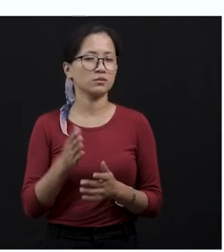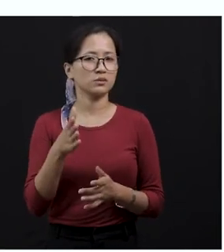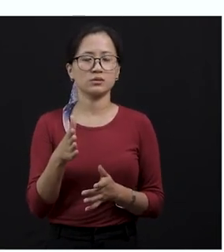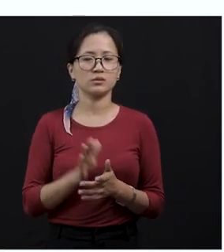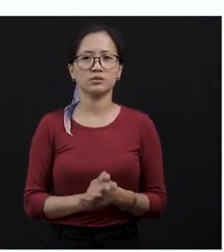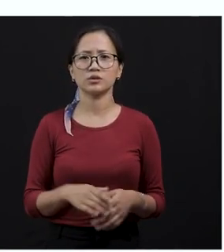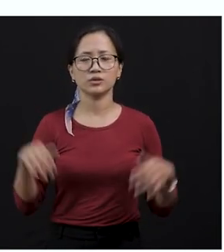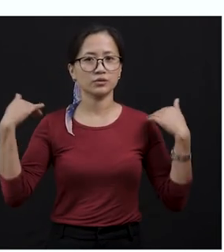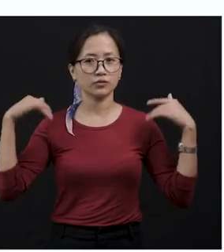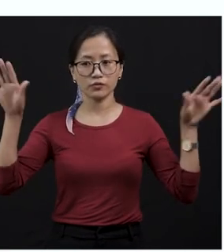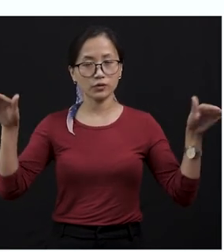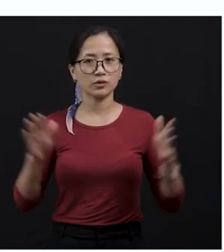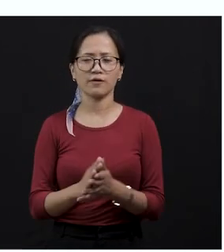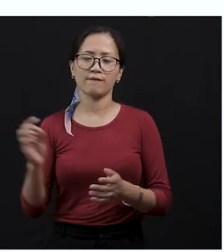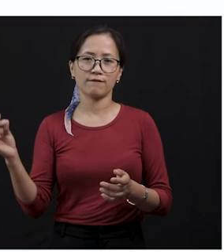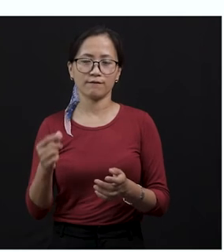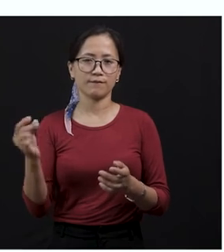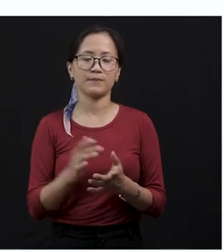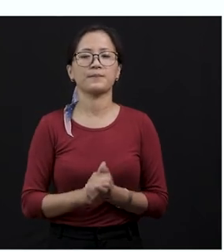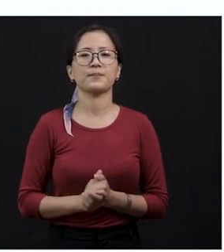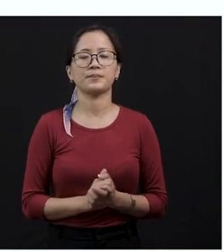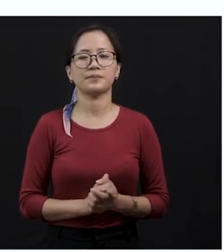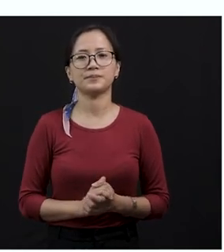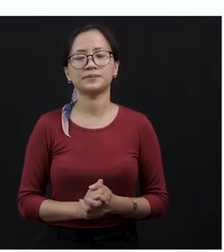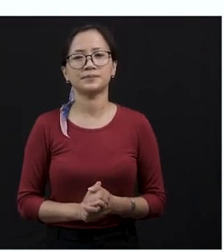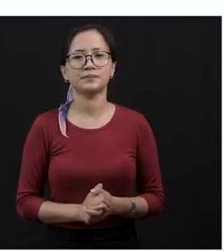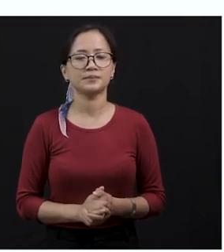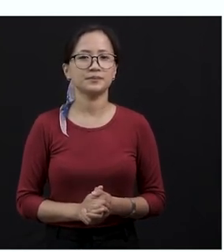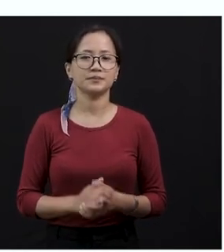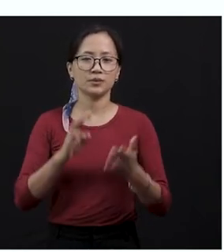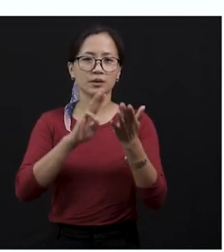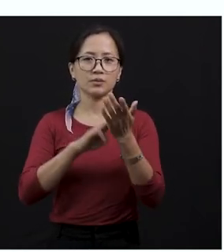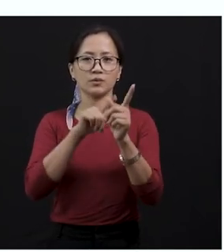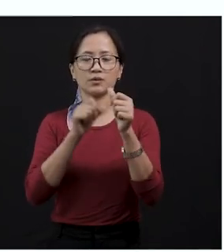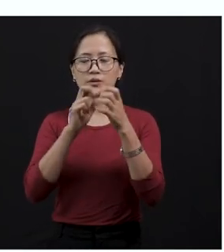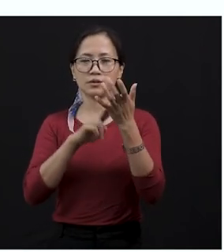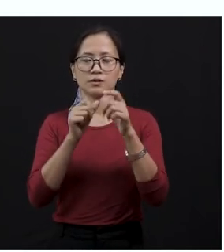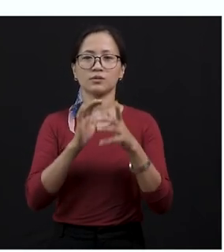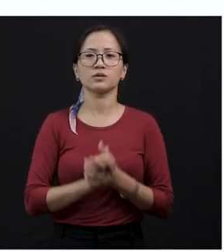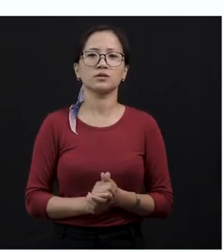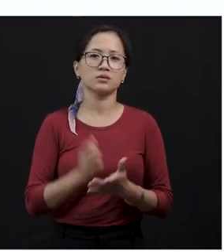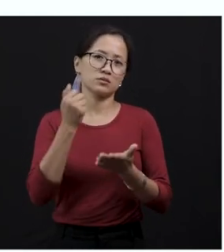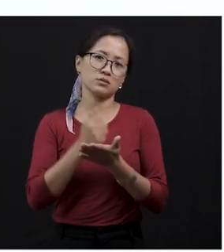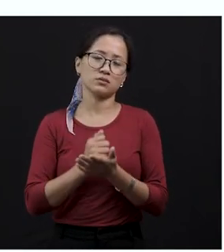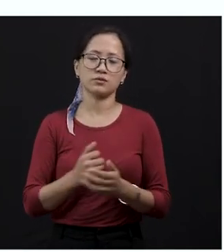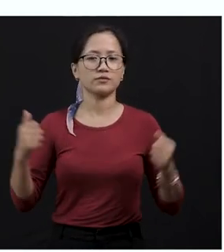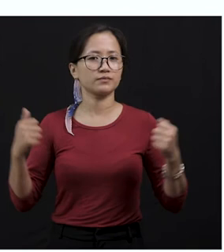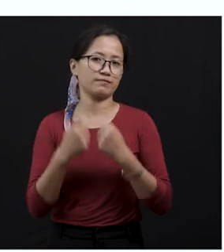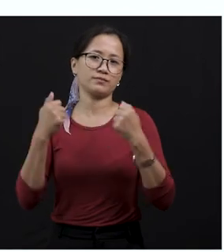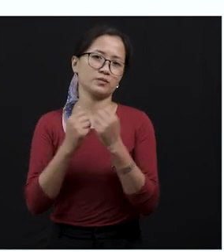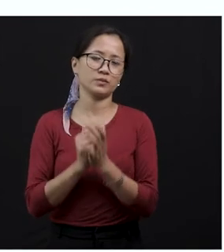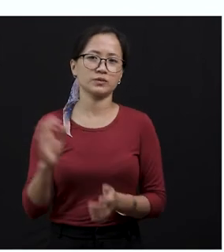off the wings very quickly is called fluttering, okay? But the miner decided that it would not fight again.